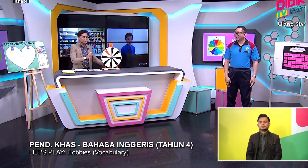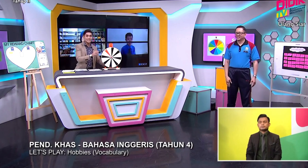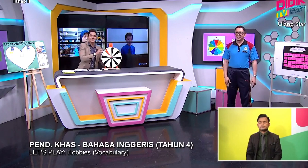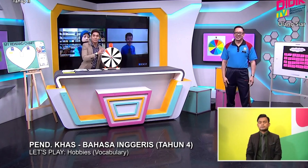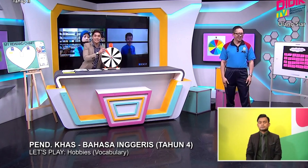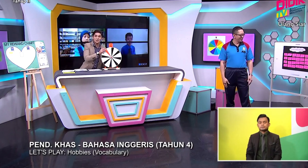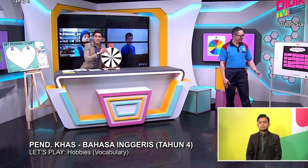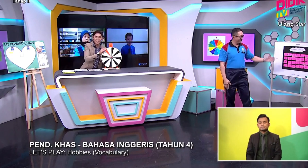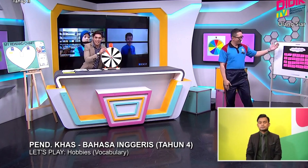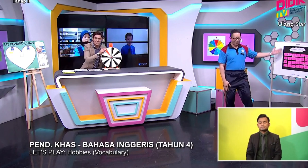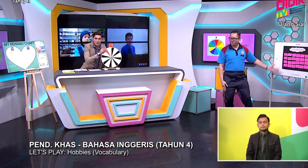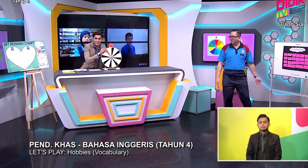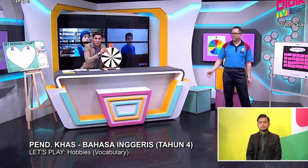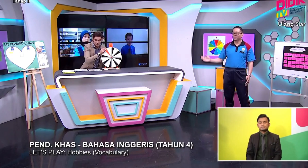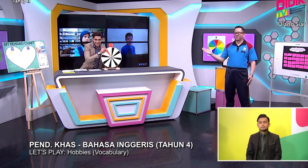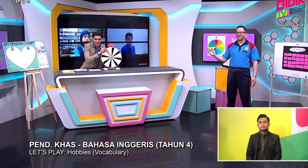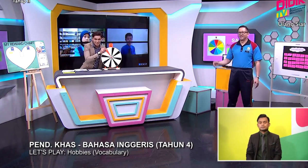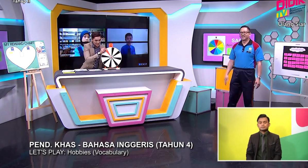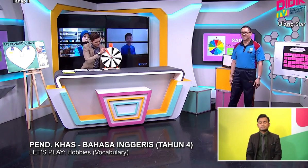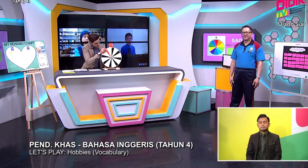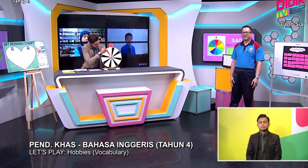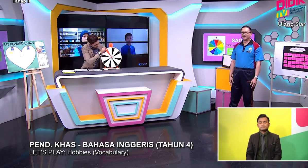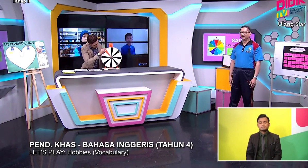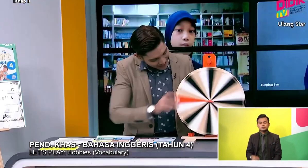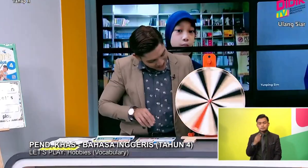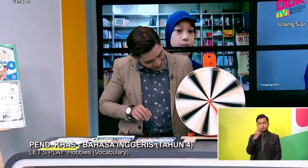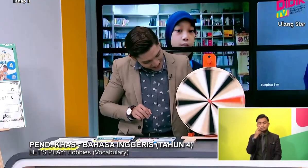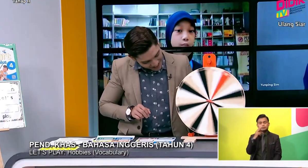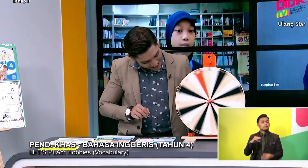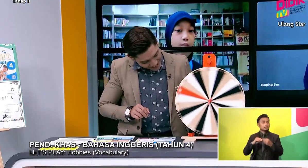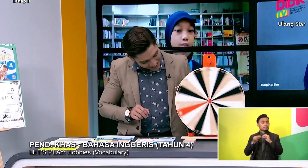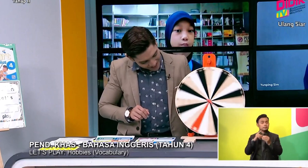I will spin the wheel and we will see which number we will get